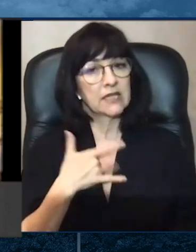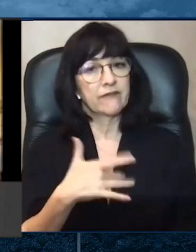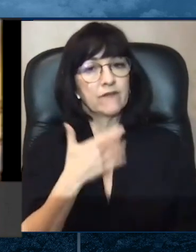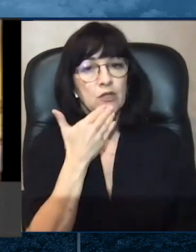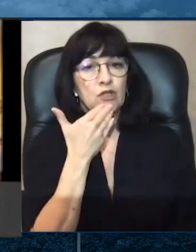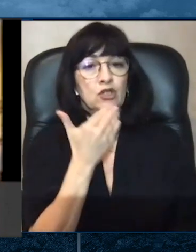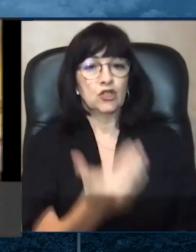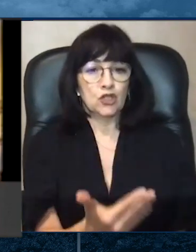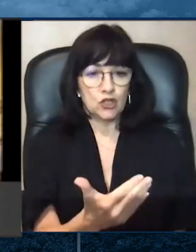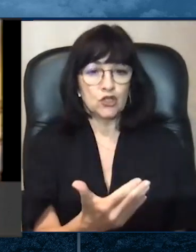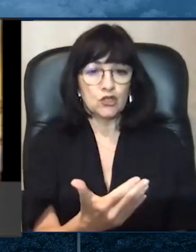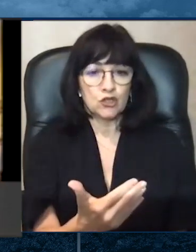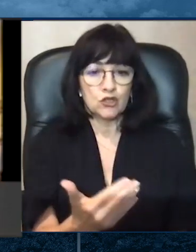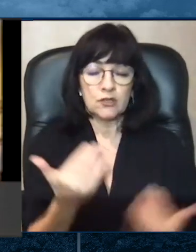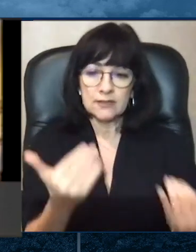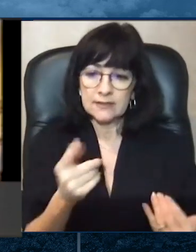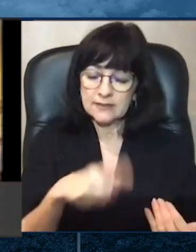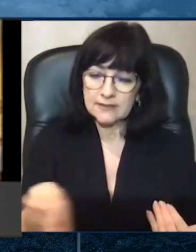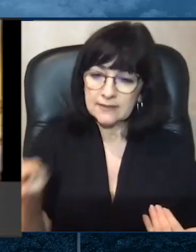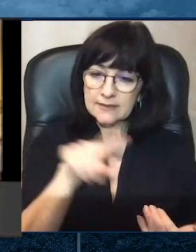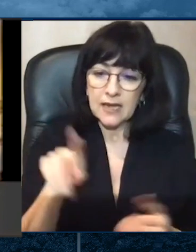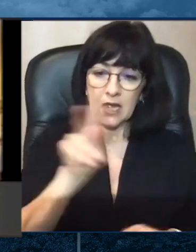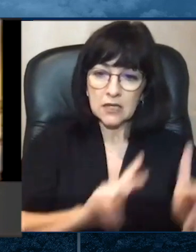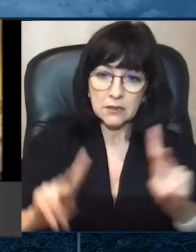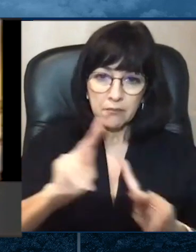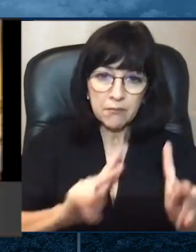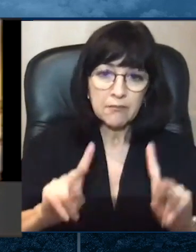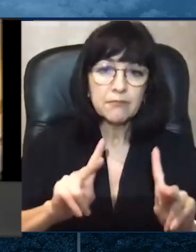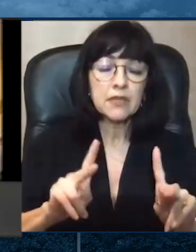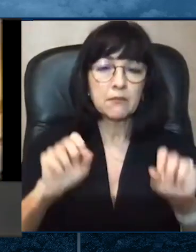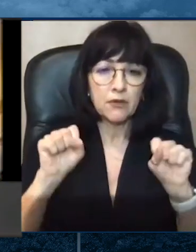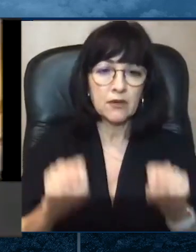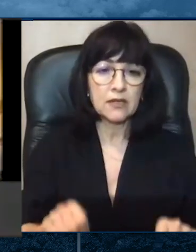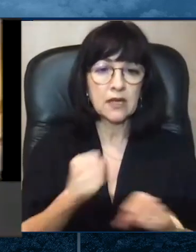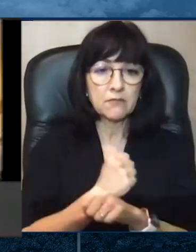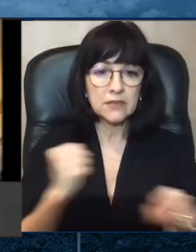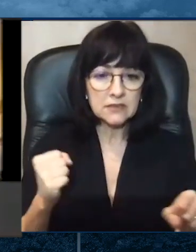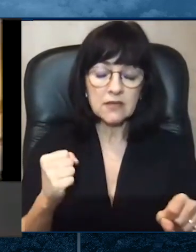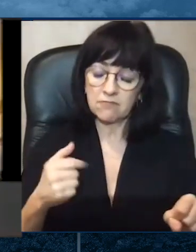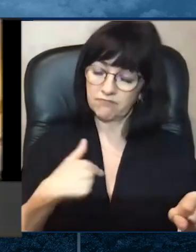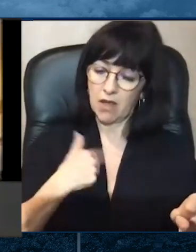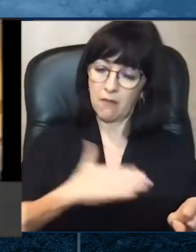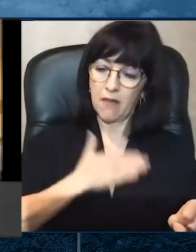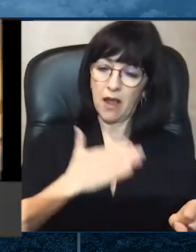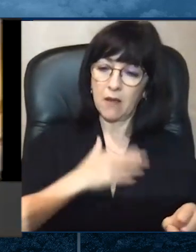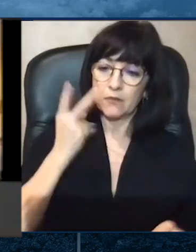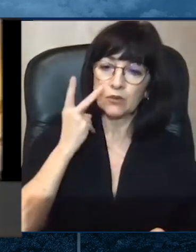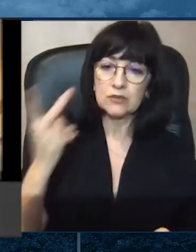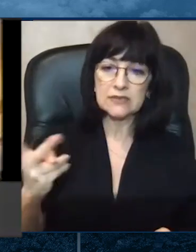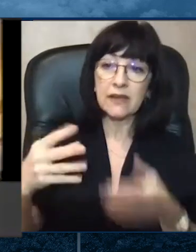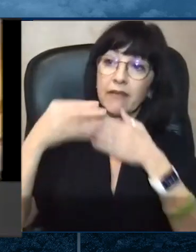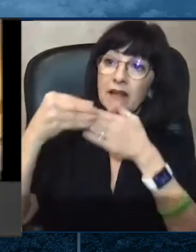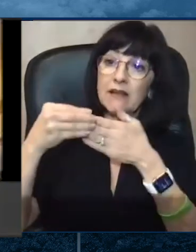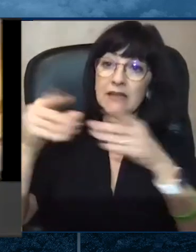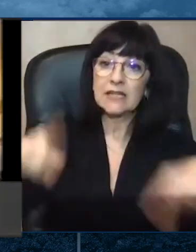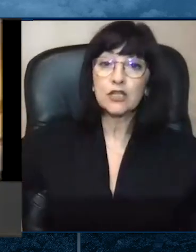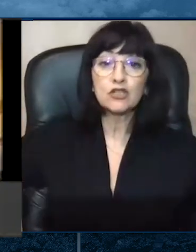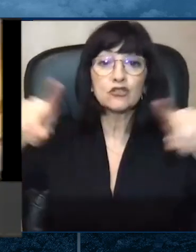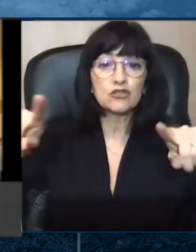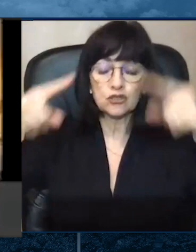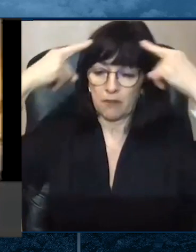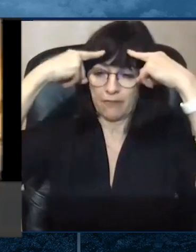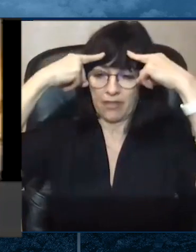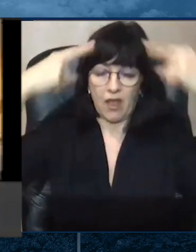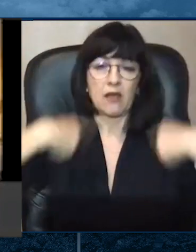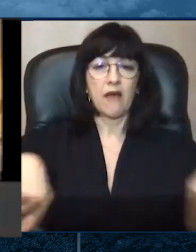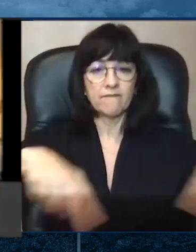periods in our state, the leadership of the state thinks of everyone. The mission of the Latin